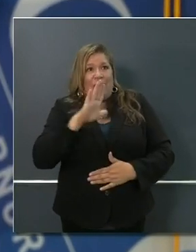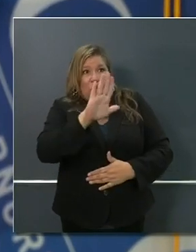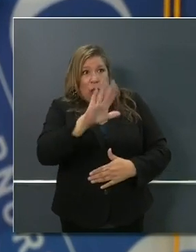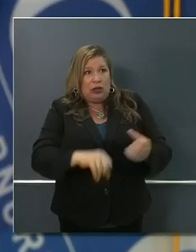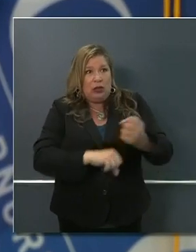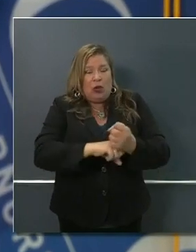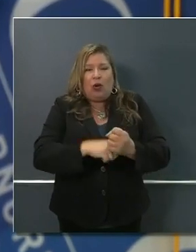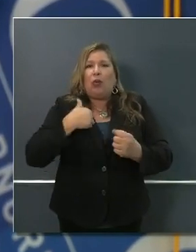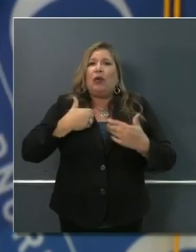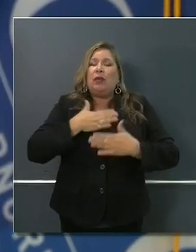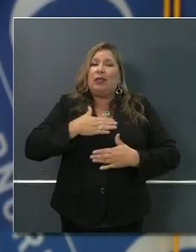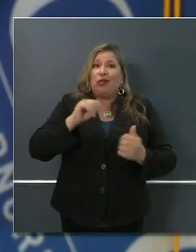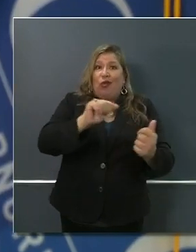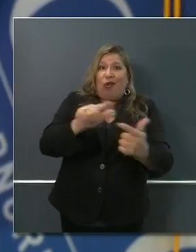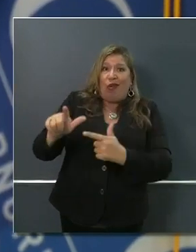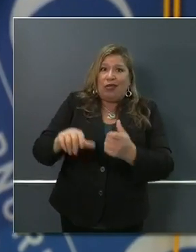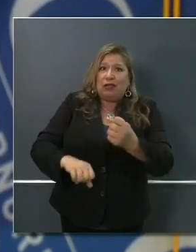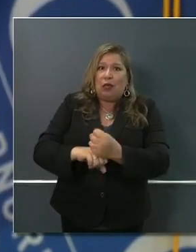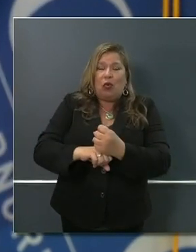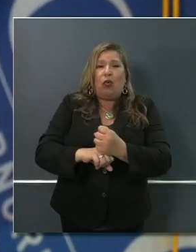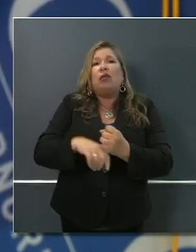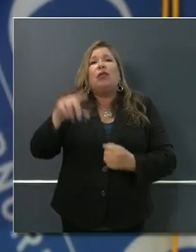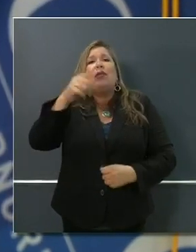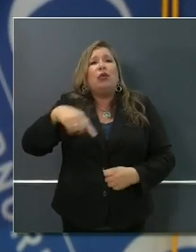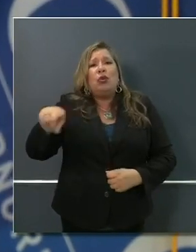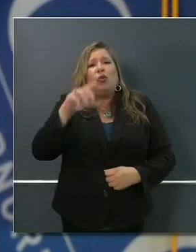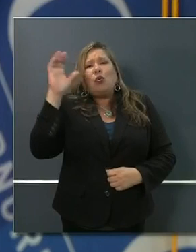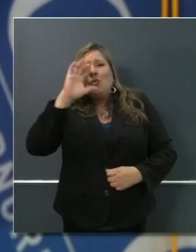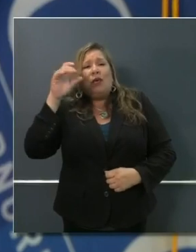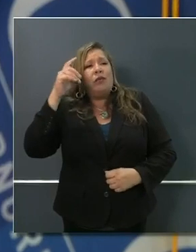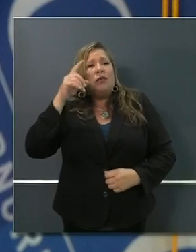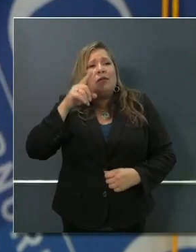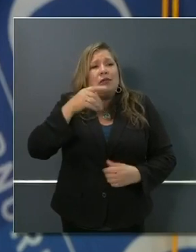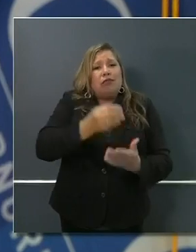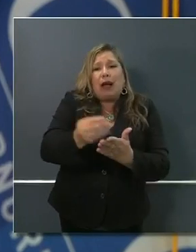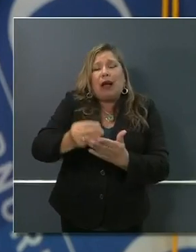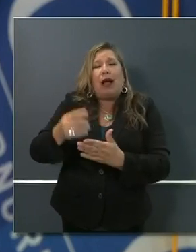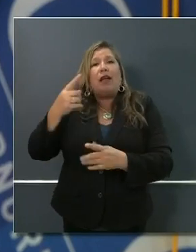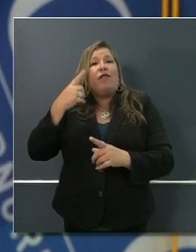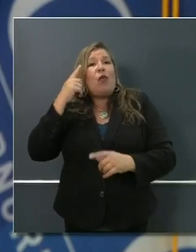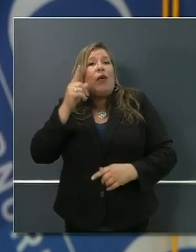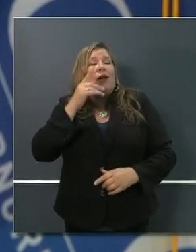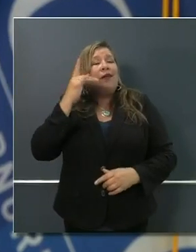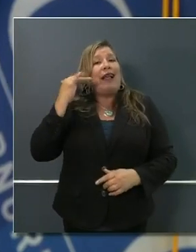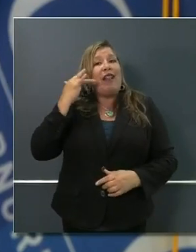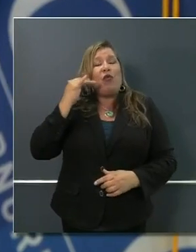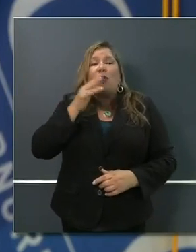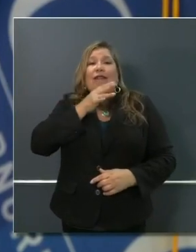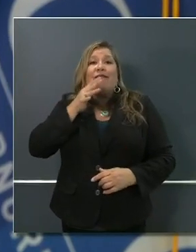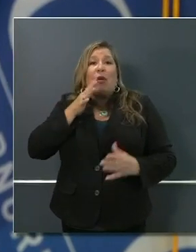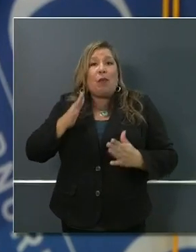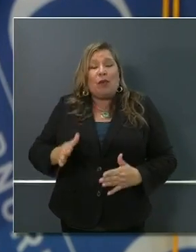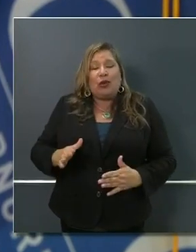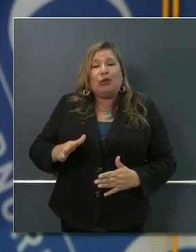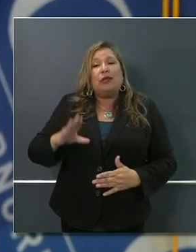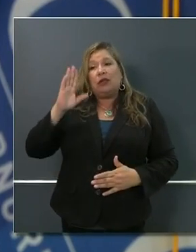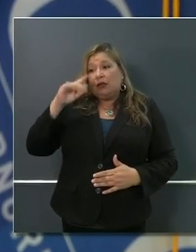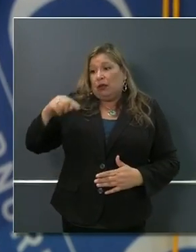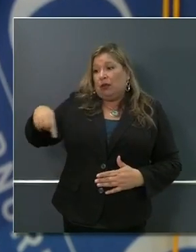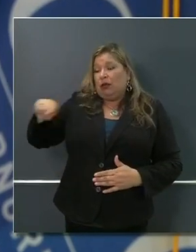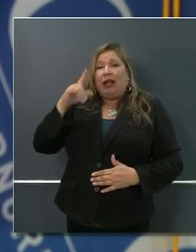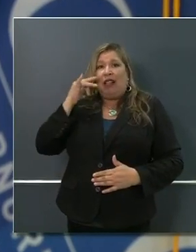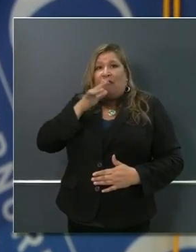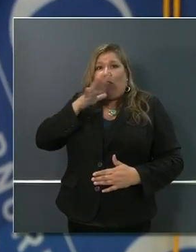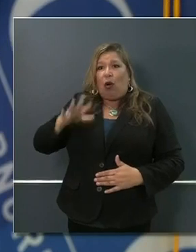for California-grown product wherever they might be. Our farmers this year have gone through quite a shockwave, like all of us have. But they're